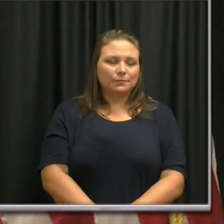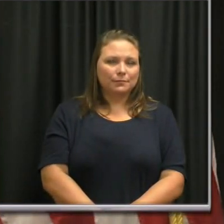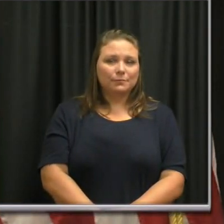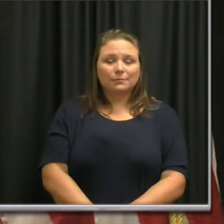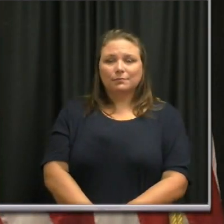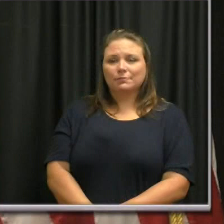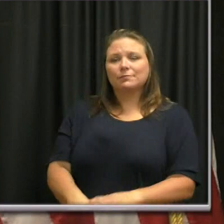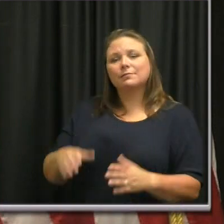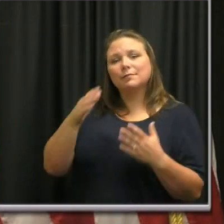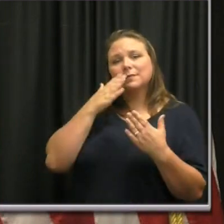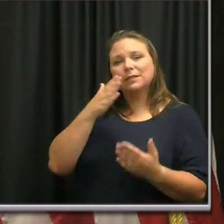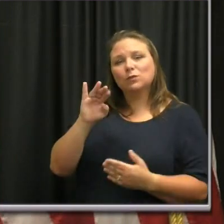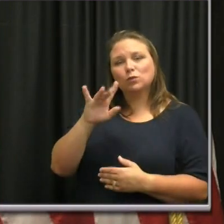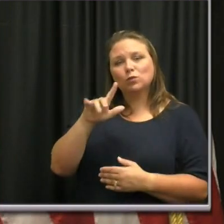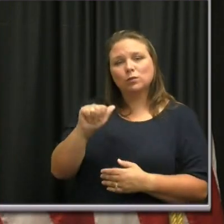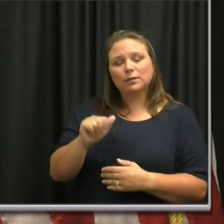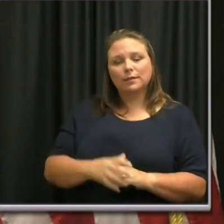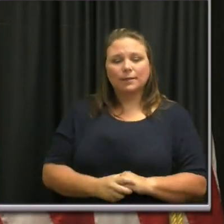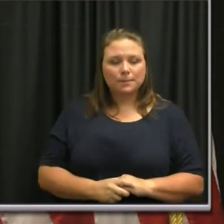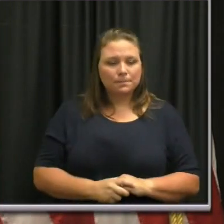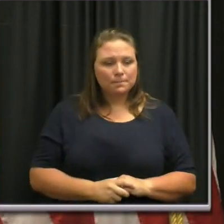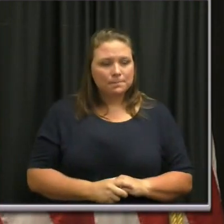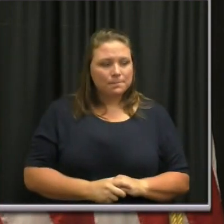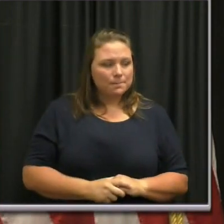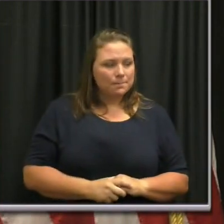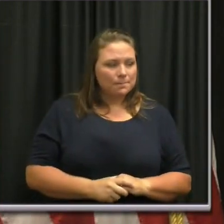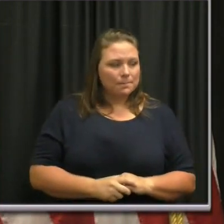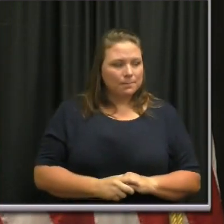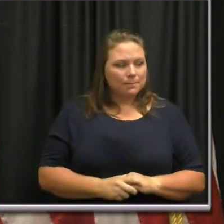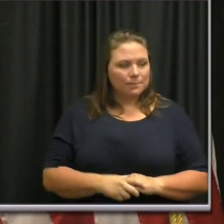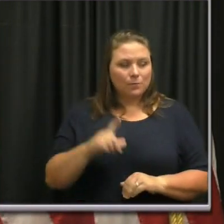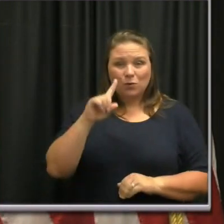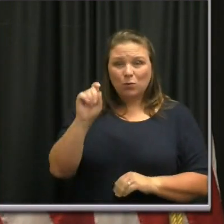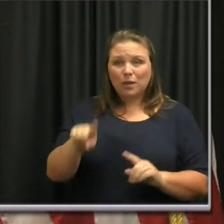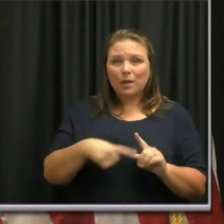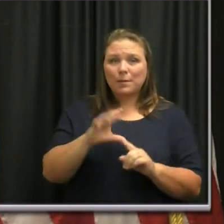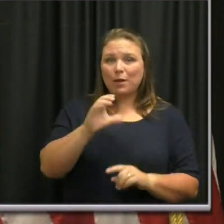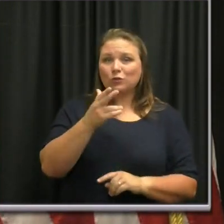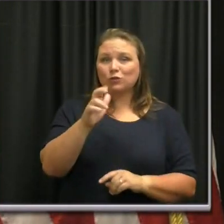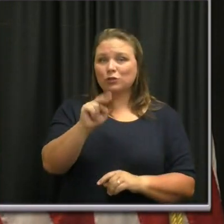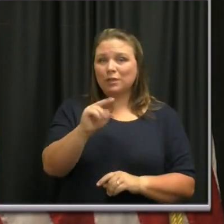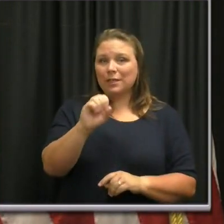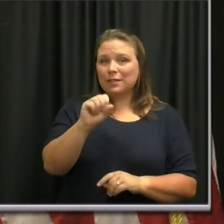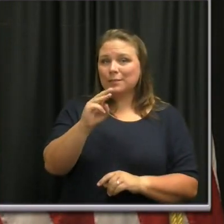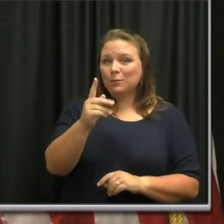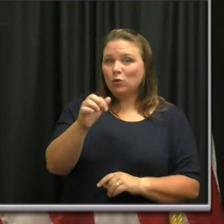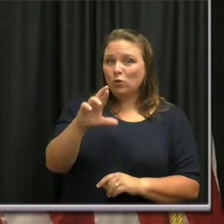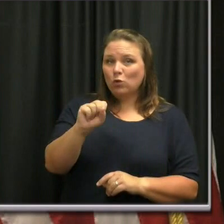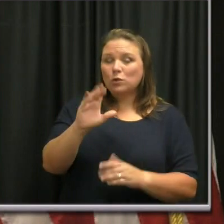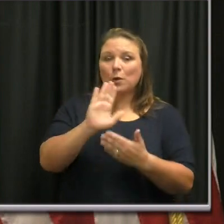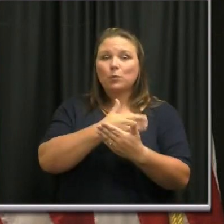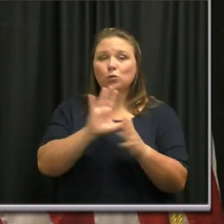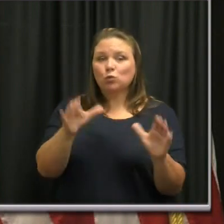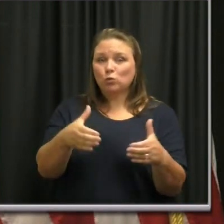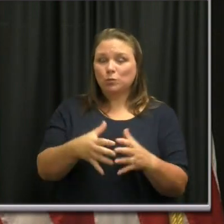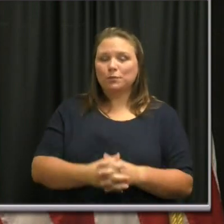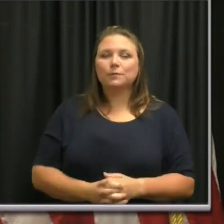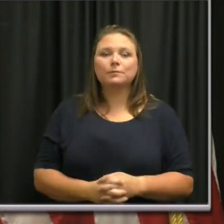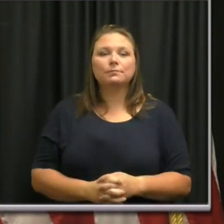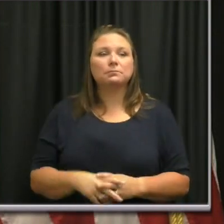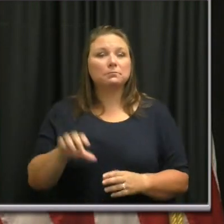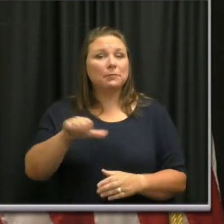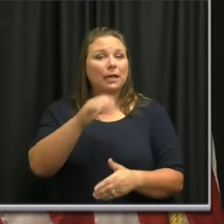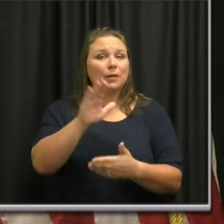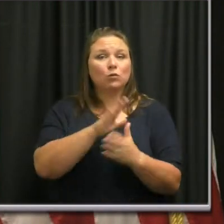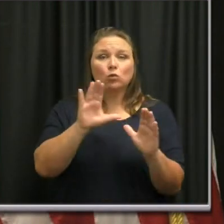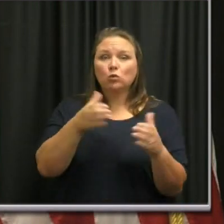Thank you, Julia. That's your question about the Chainsmokers music group. Any music